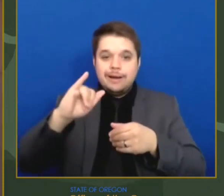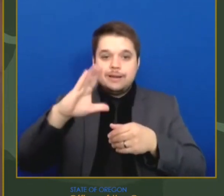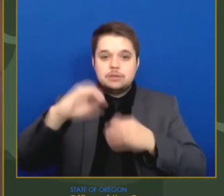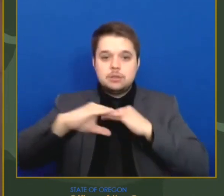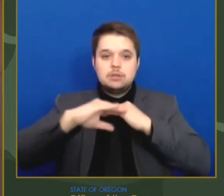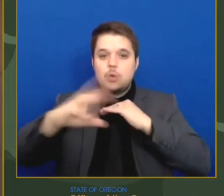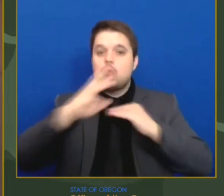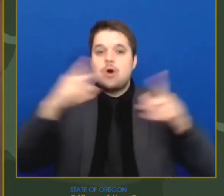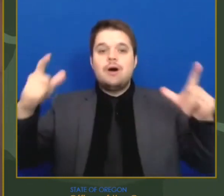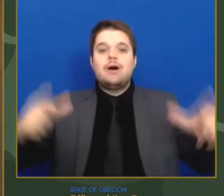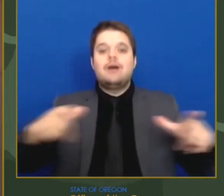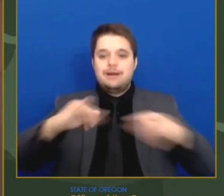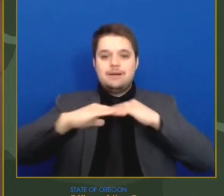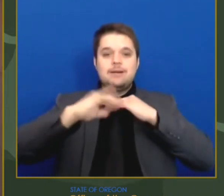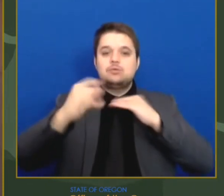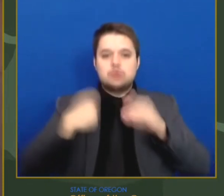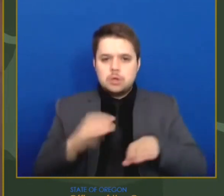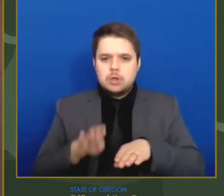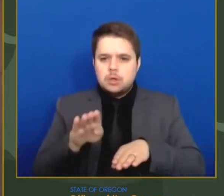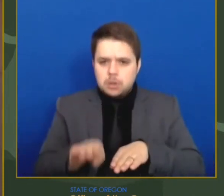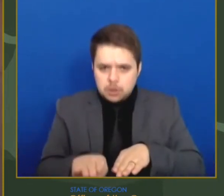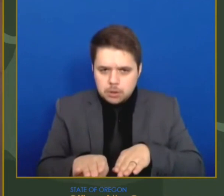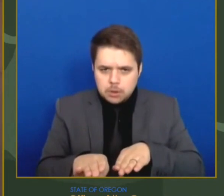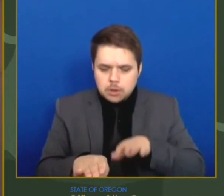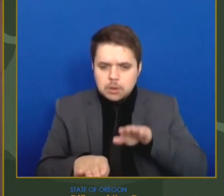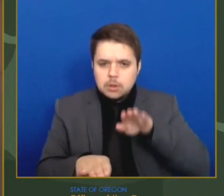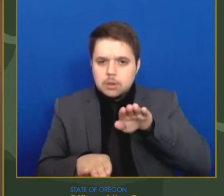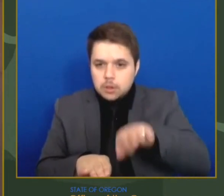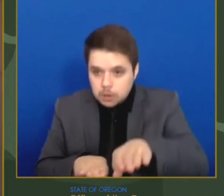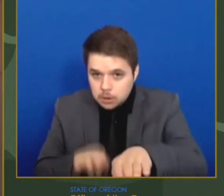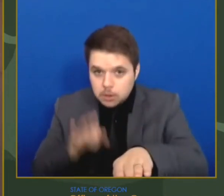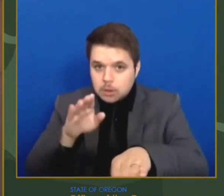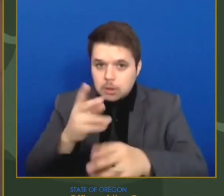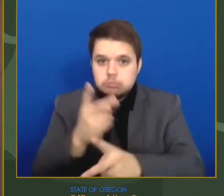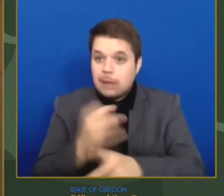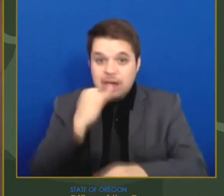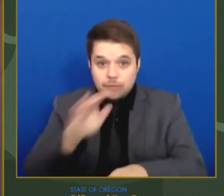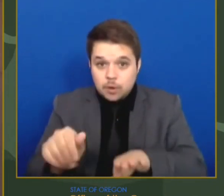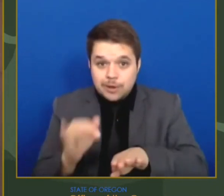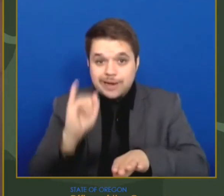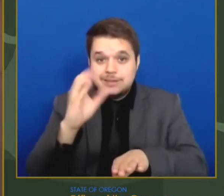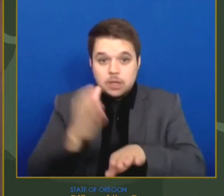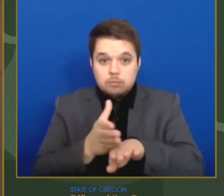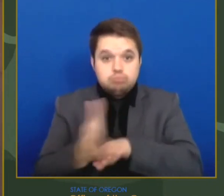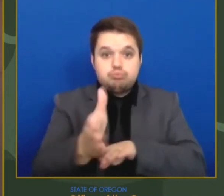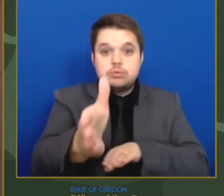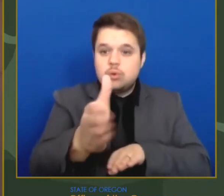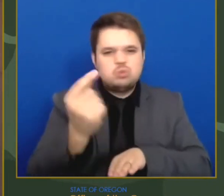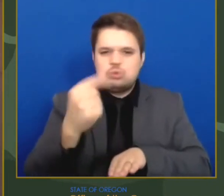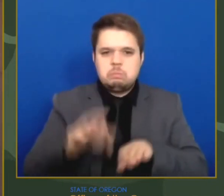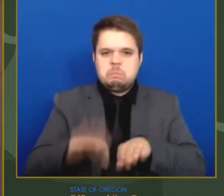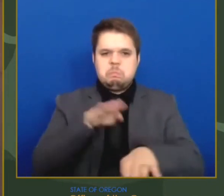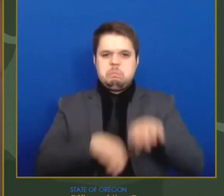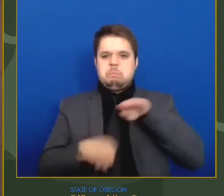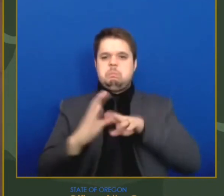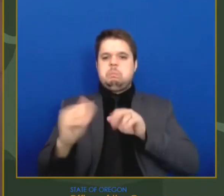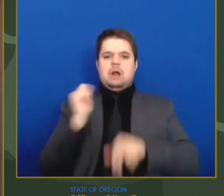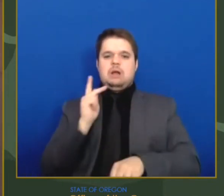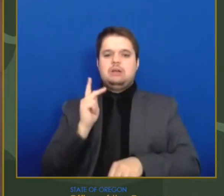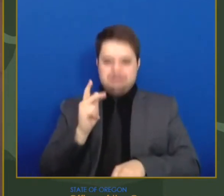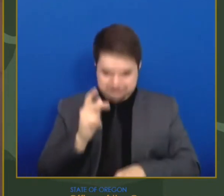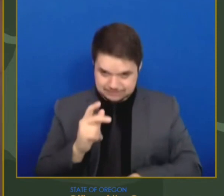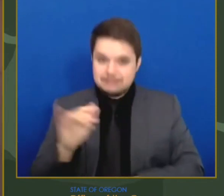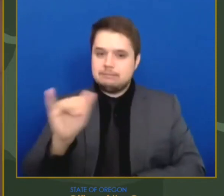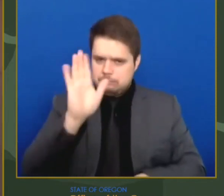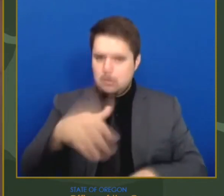schools. We don't want this to be a moment where the ice cracks below us. So keep wearing your